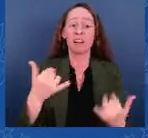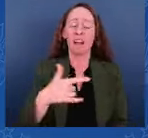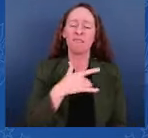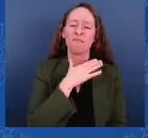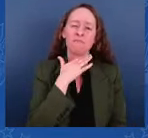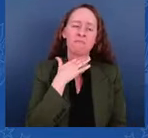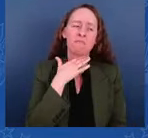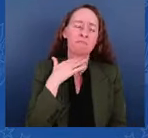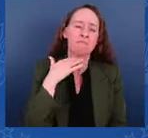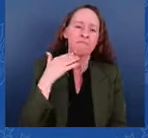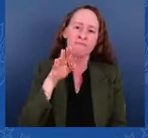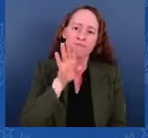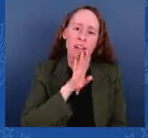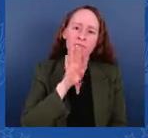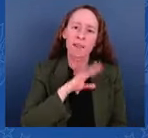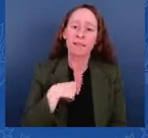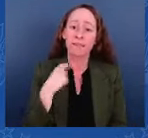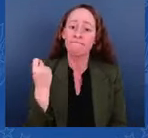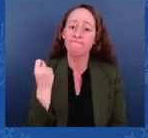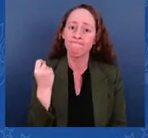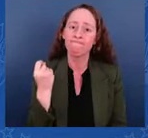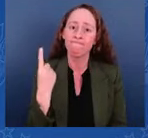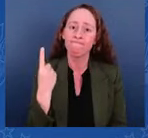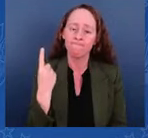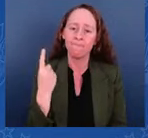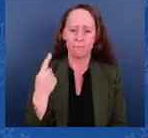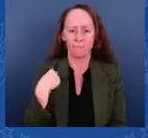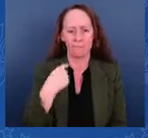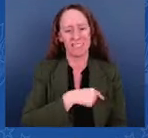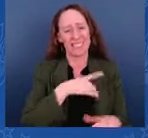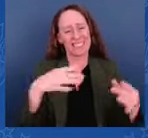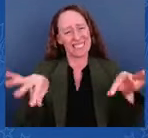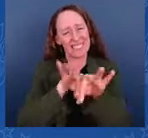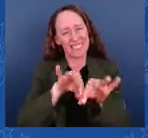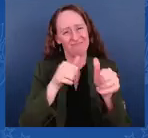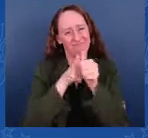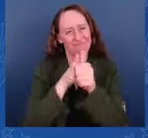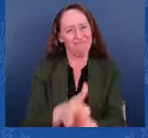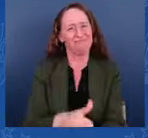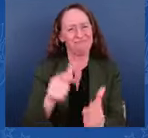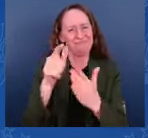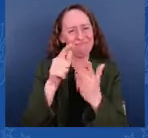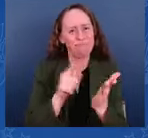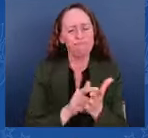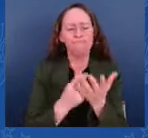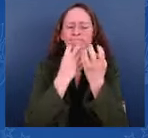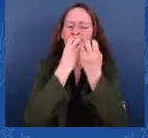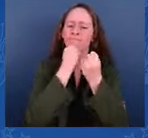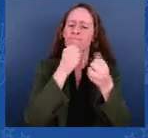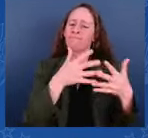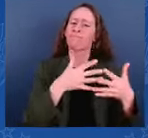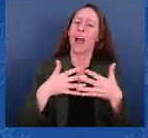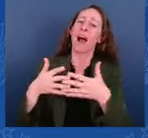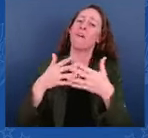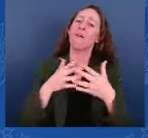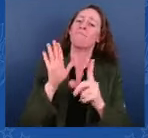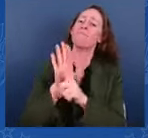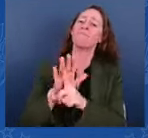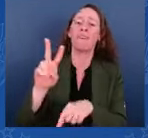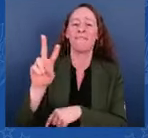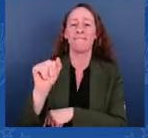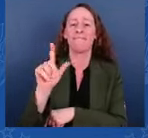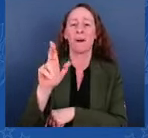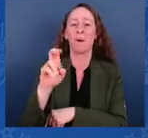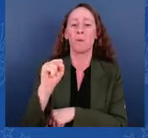our law and our values — our values as Americans. I'll take these steps today not to walk away from we — who we are as